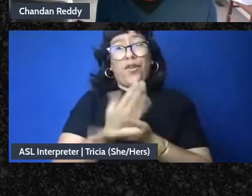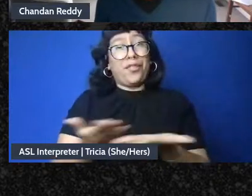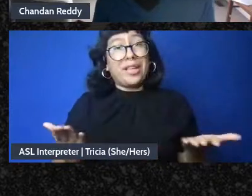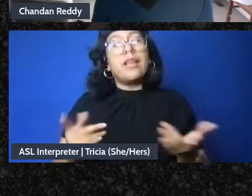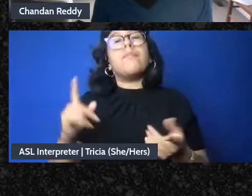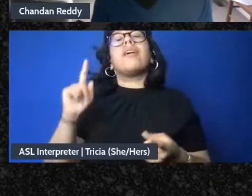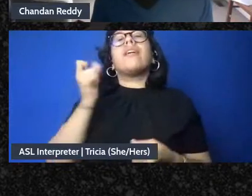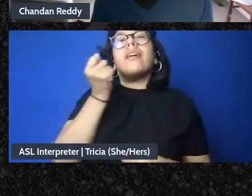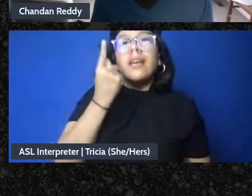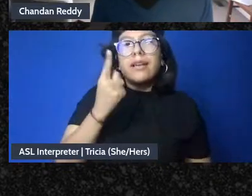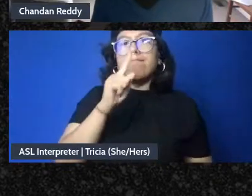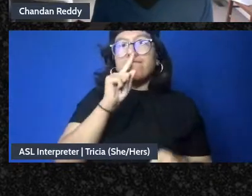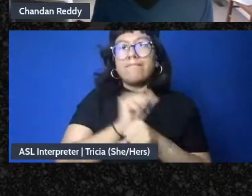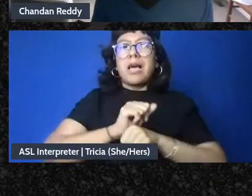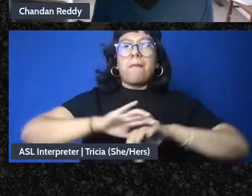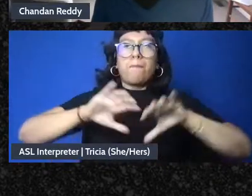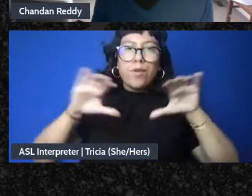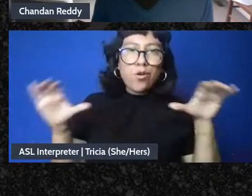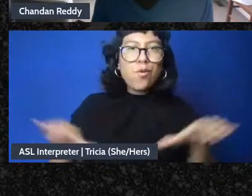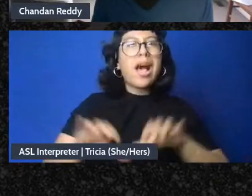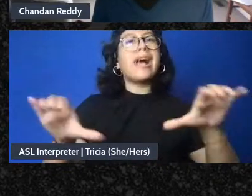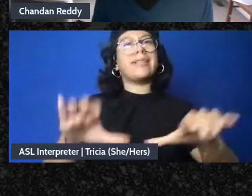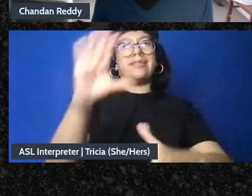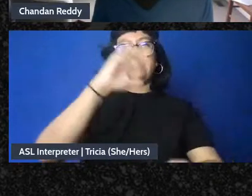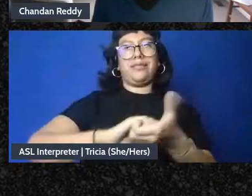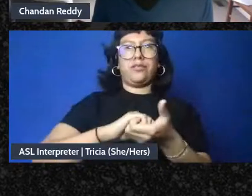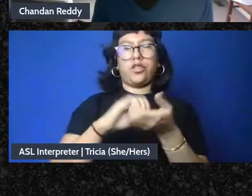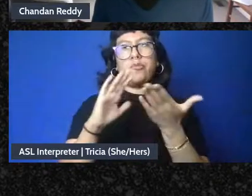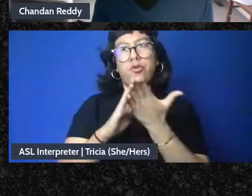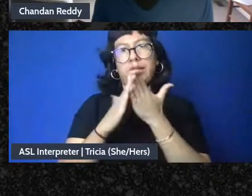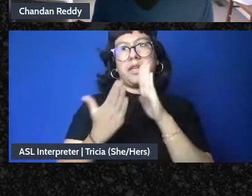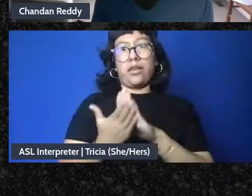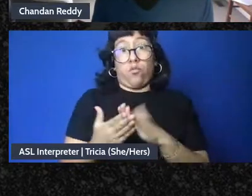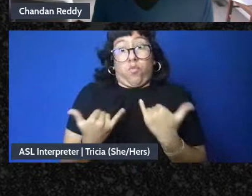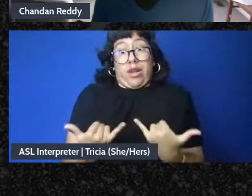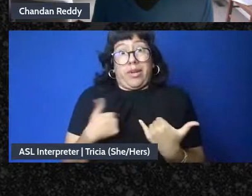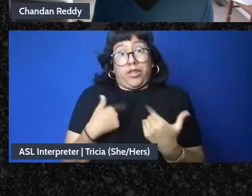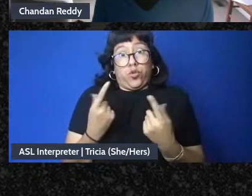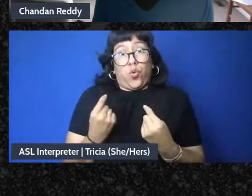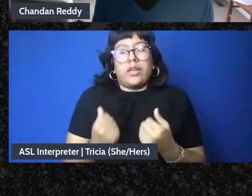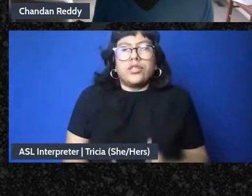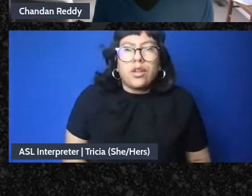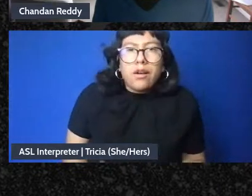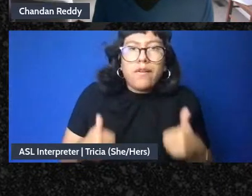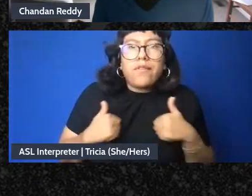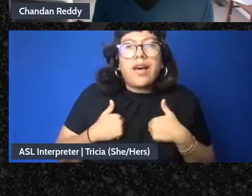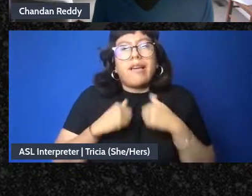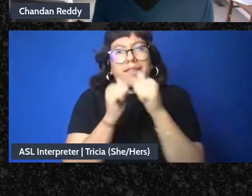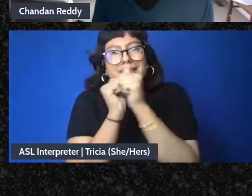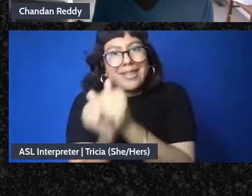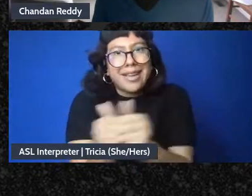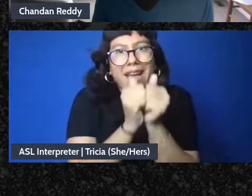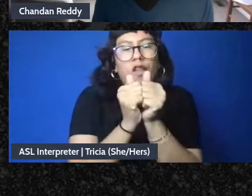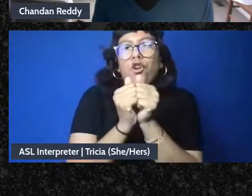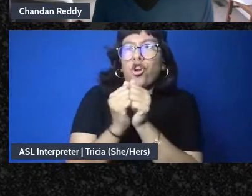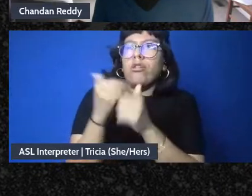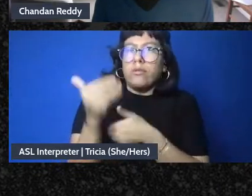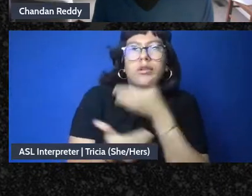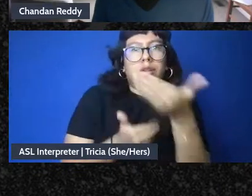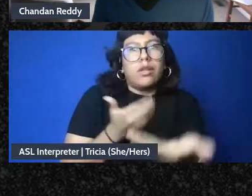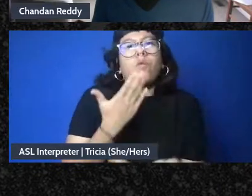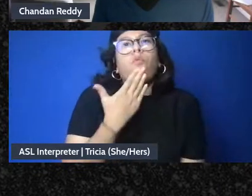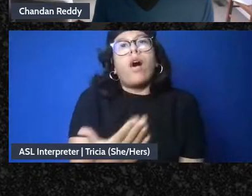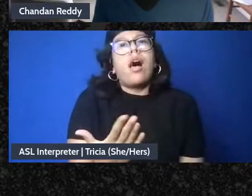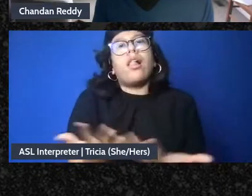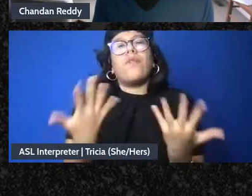get to practice being in community like what I'm doing right now is surviving with others and it going well that I have that in my system